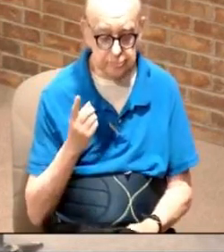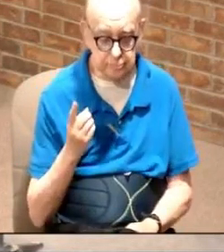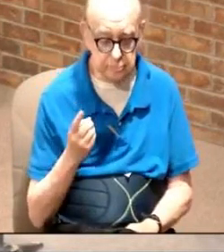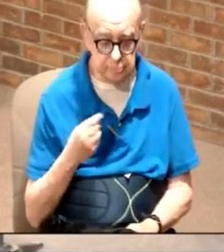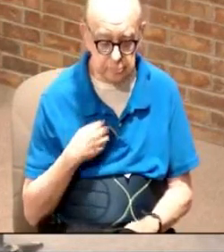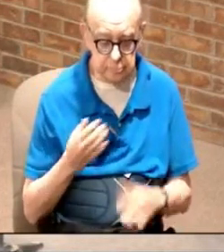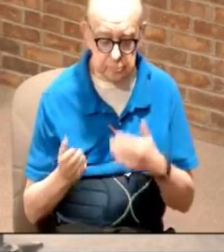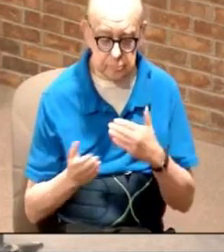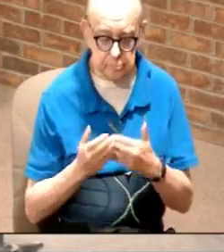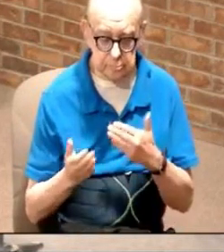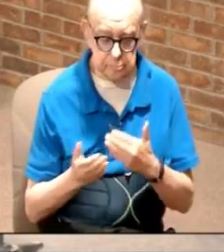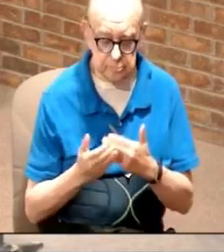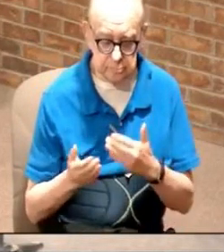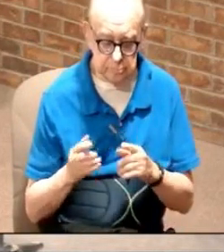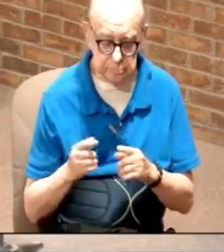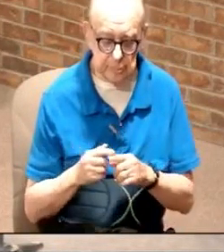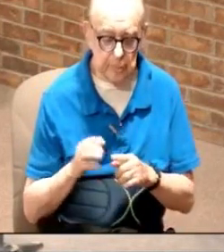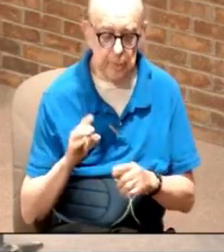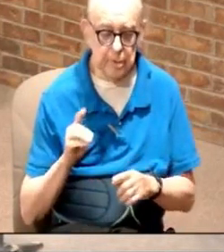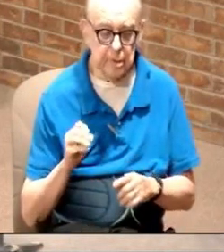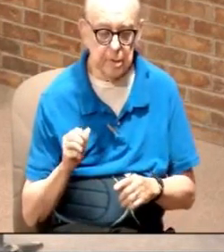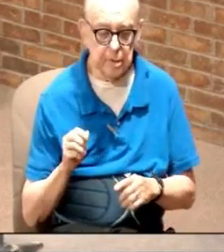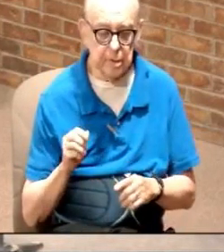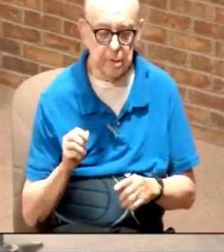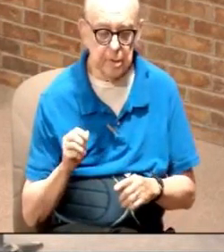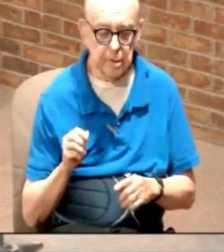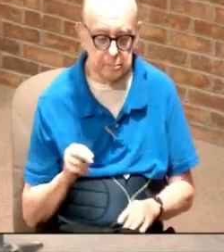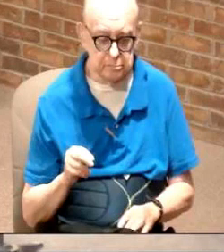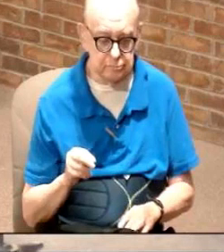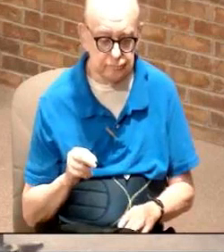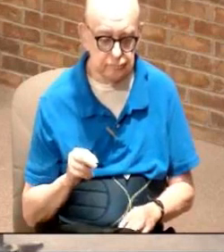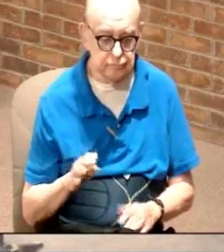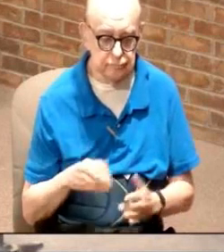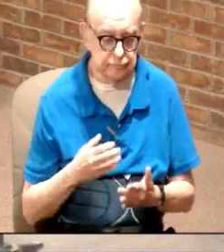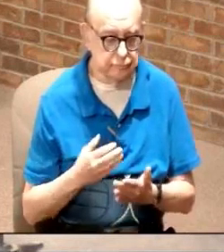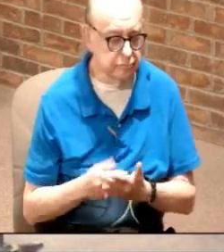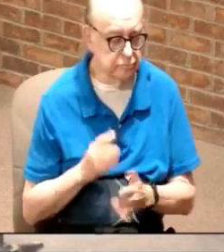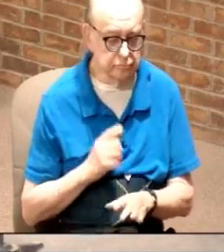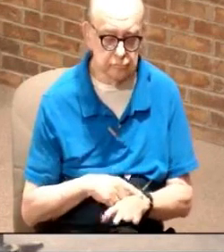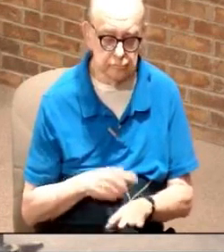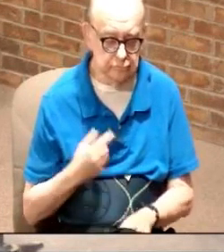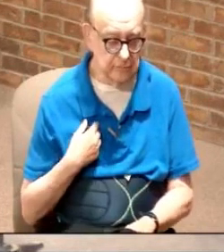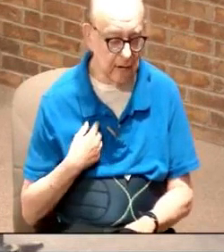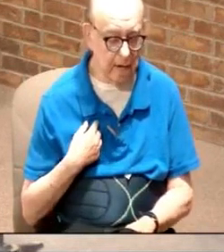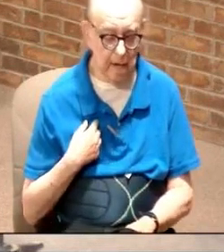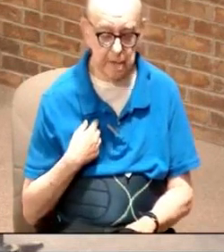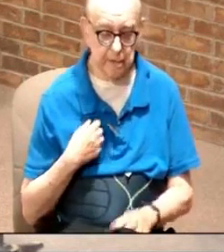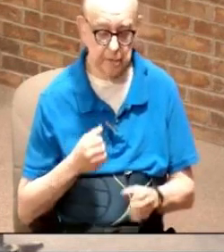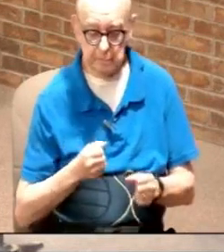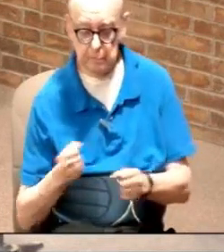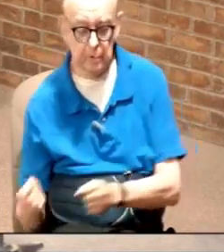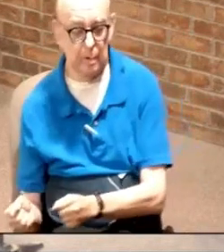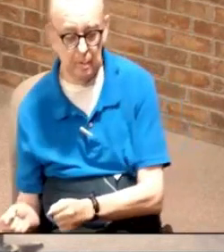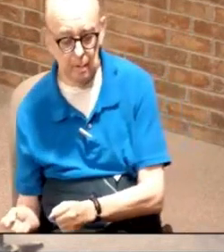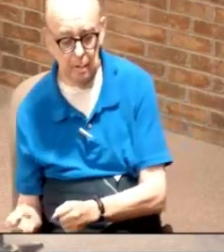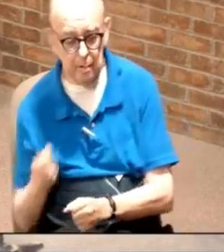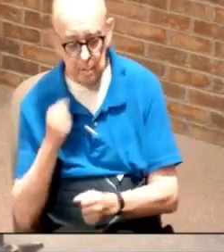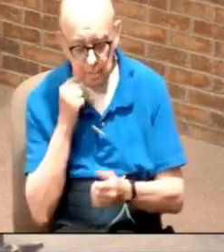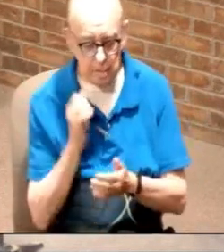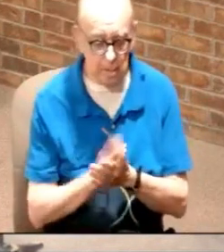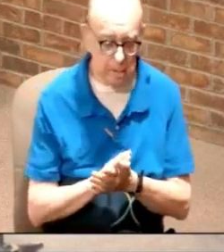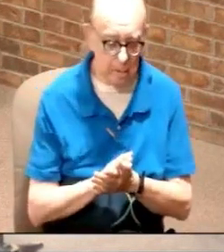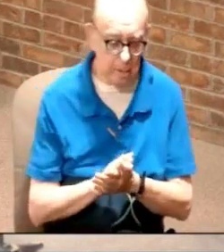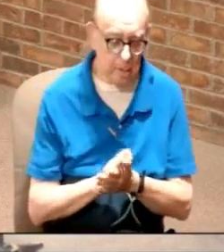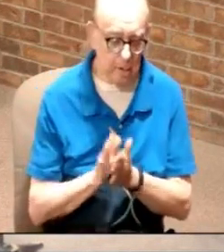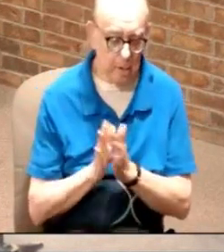I'm getting closer and closer to that dam. And it got to the point where I just had to pull over. Because Diana and